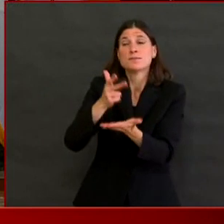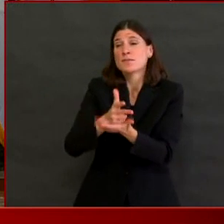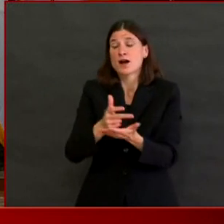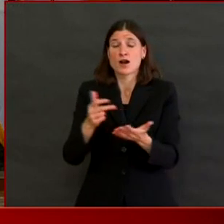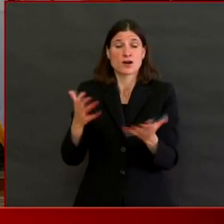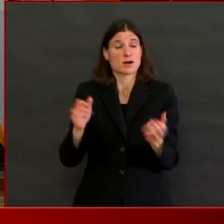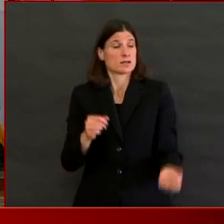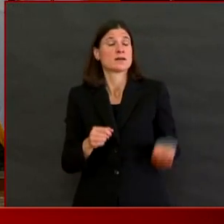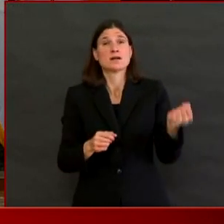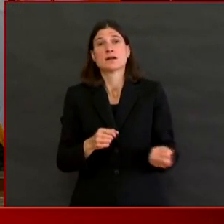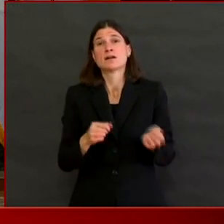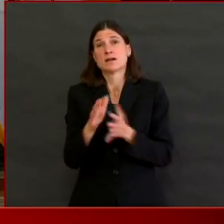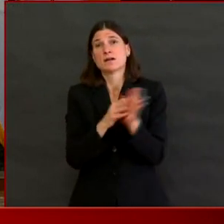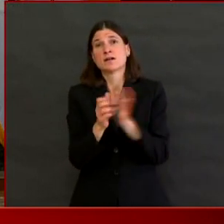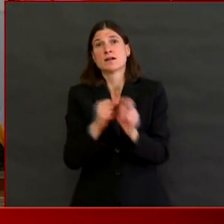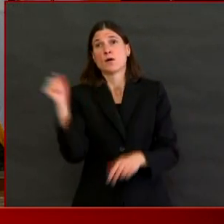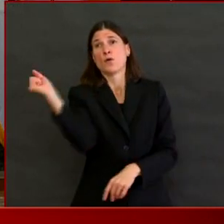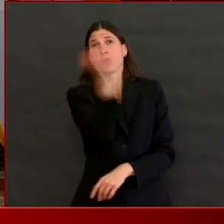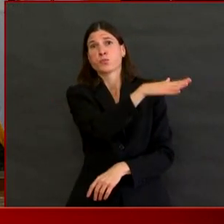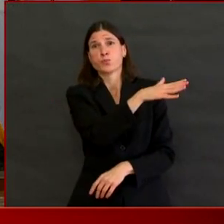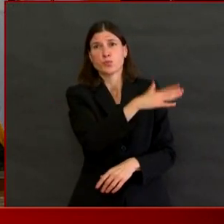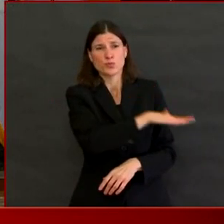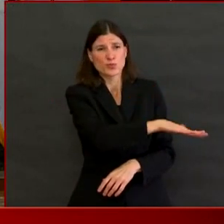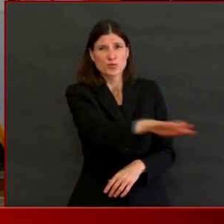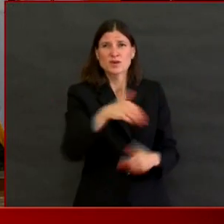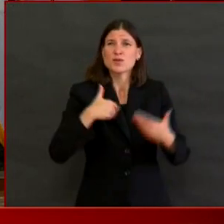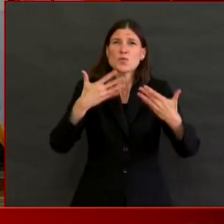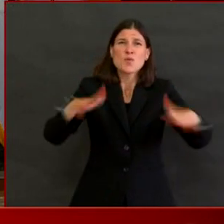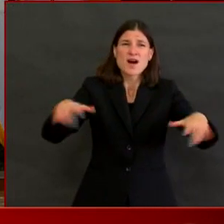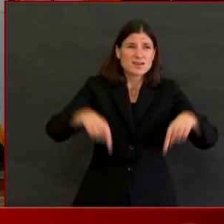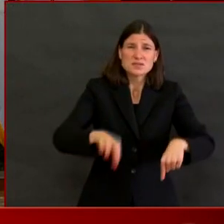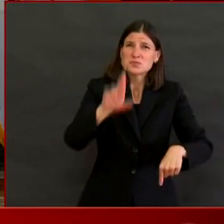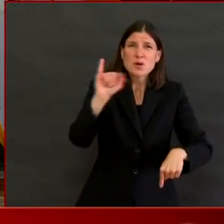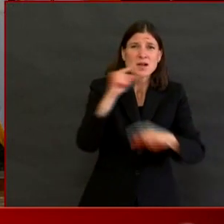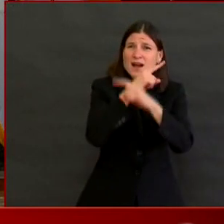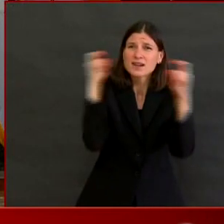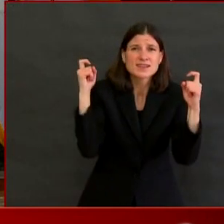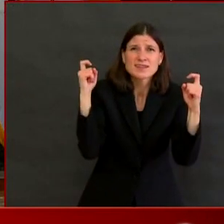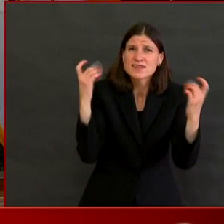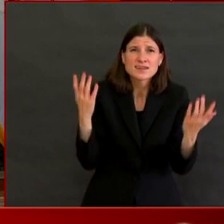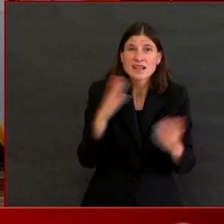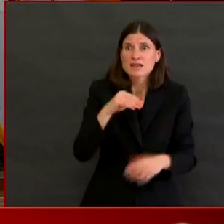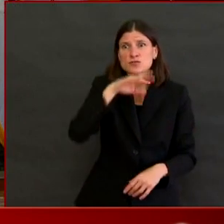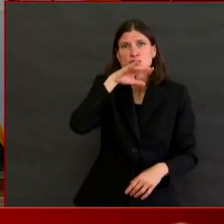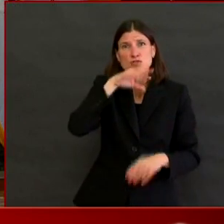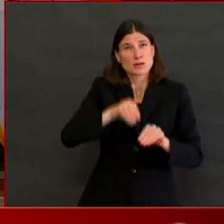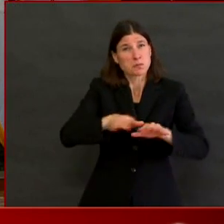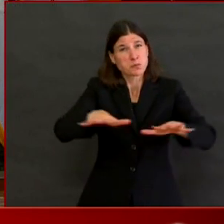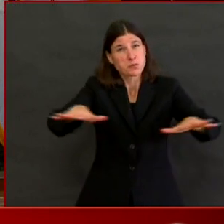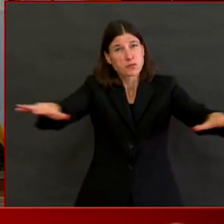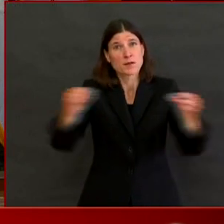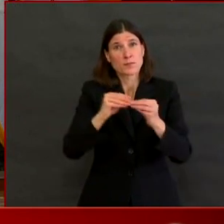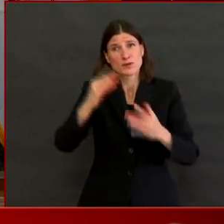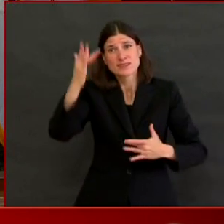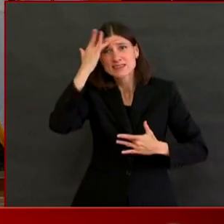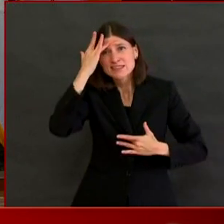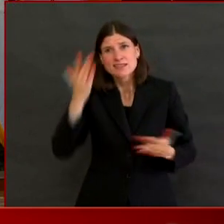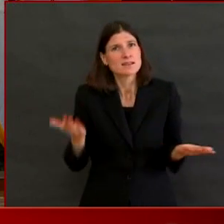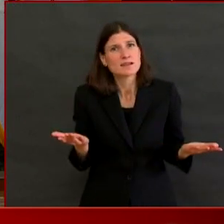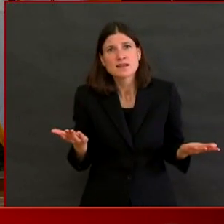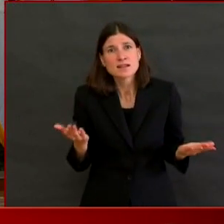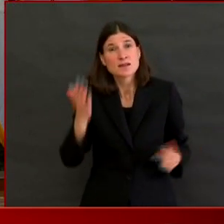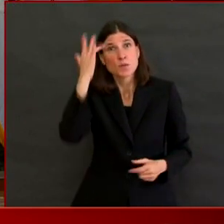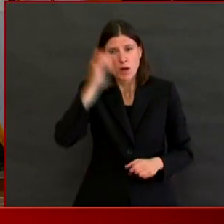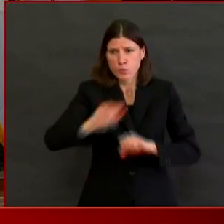litter, and someone else's problem to clean up. Another issue is wipes and